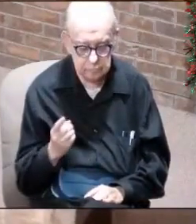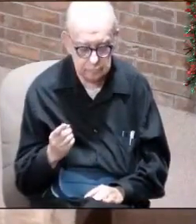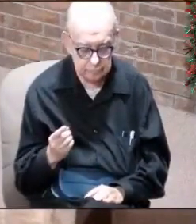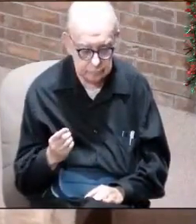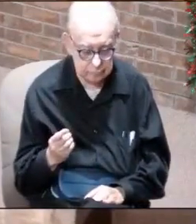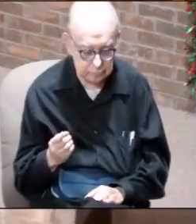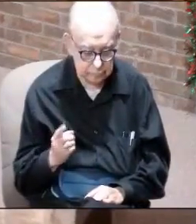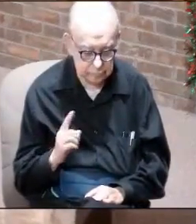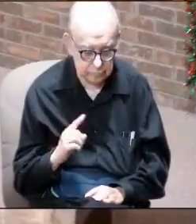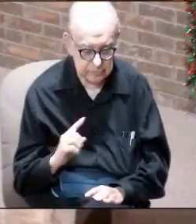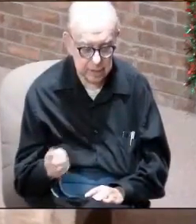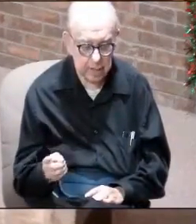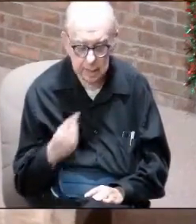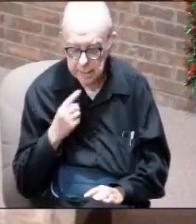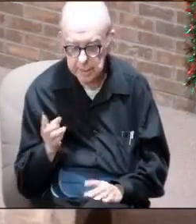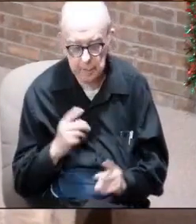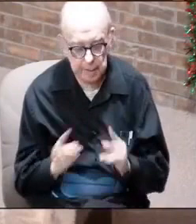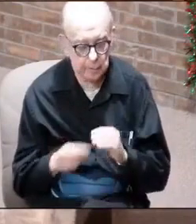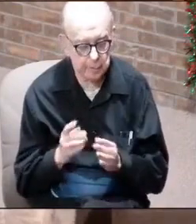here and go tell people about Jesus.